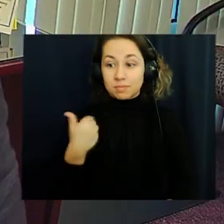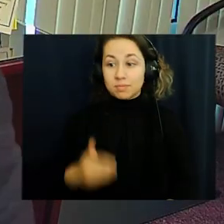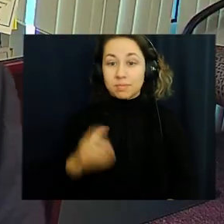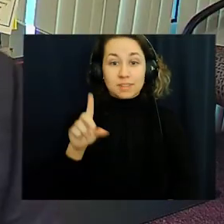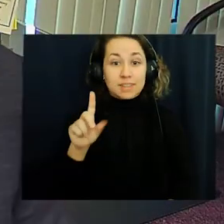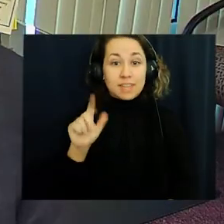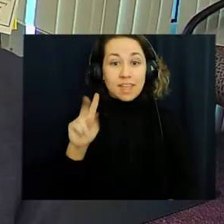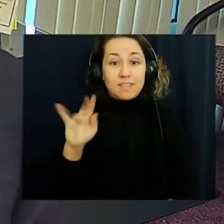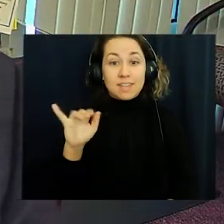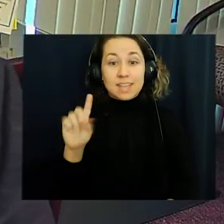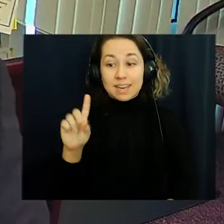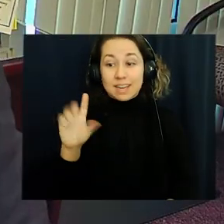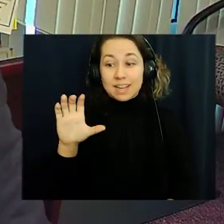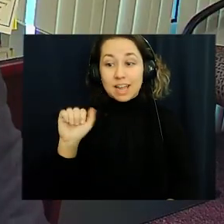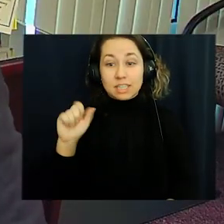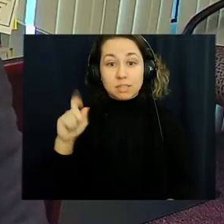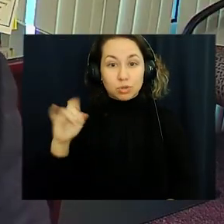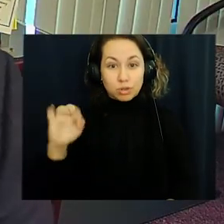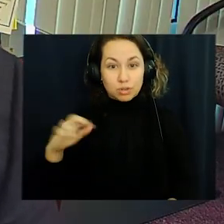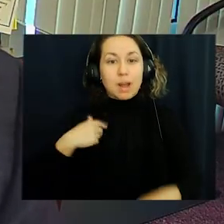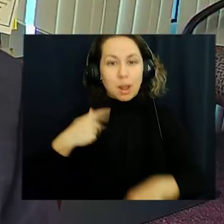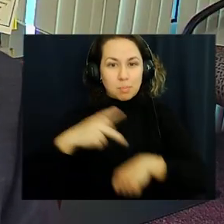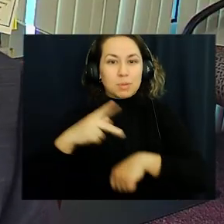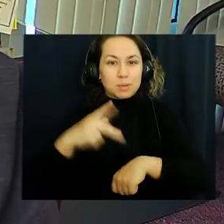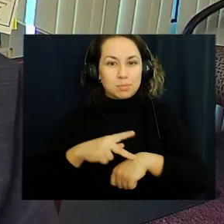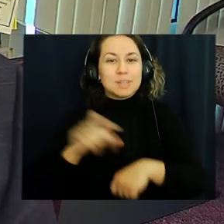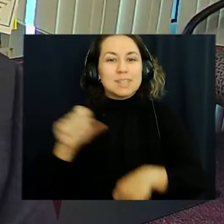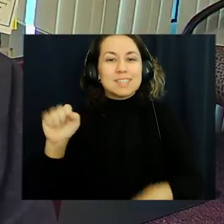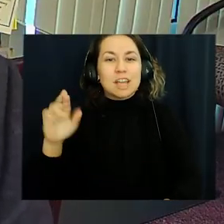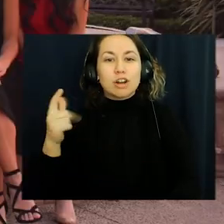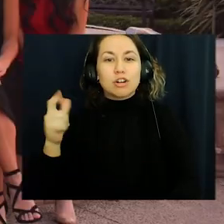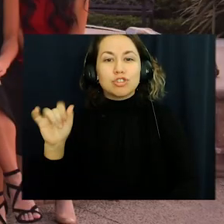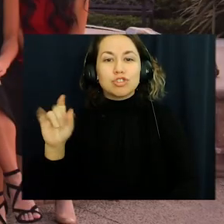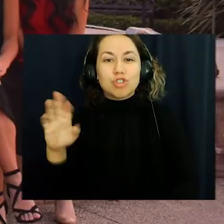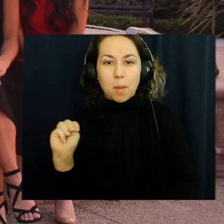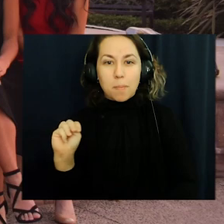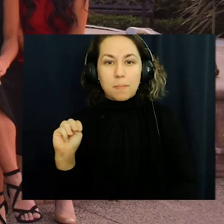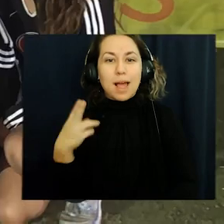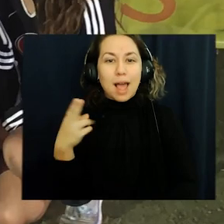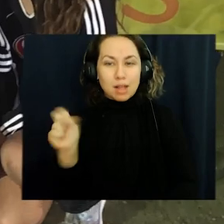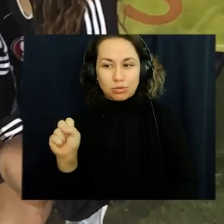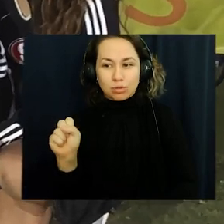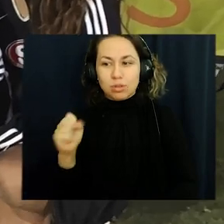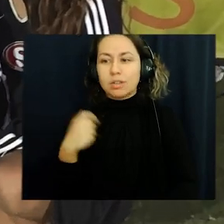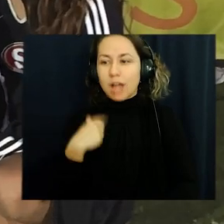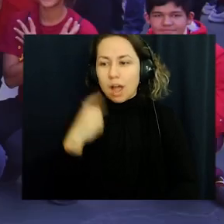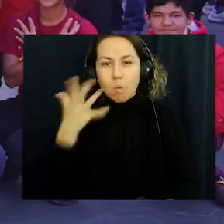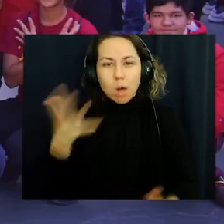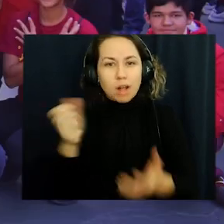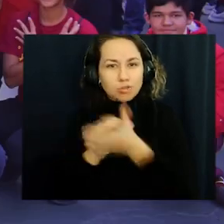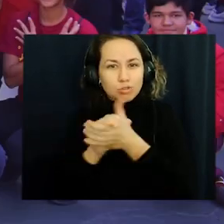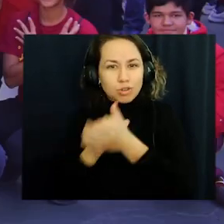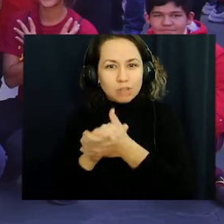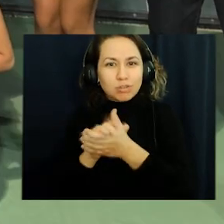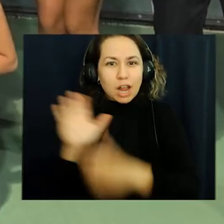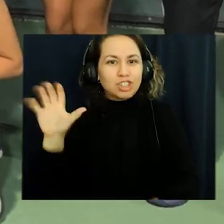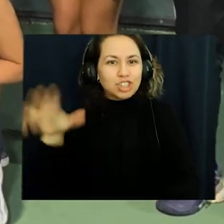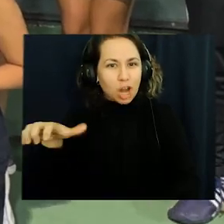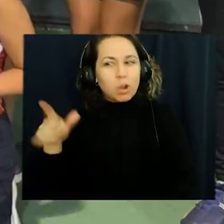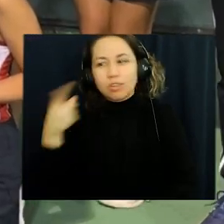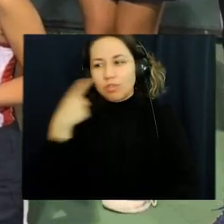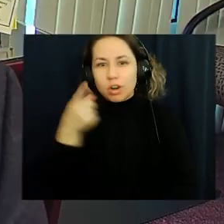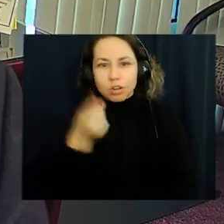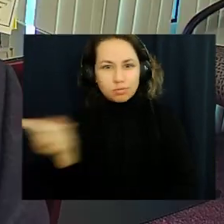Hello, my name is David Kasper and I'm the proud principal of Segersham High School. It is my honor and privilege to recognize Jaguars who are among the top 100 students in